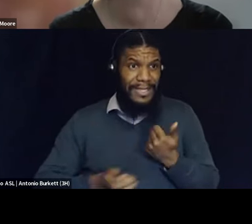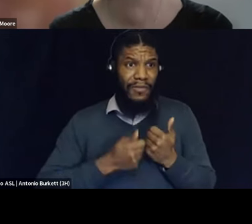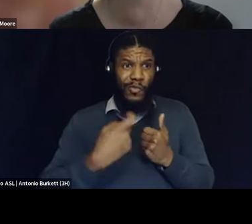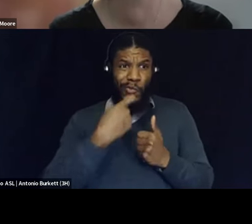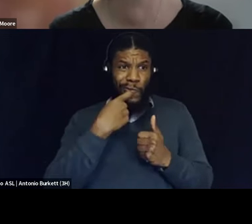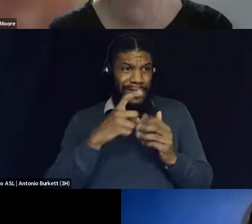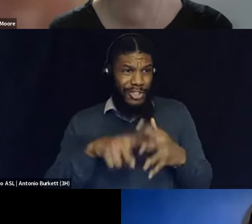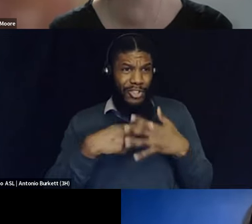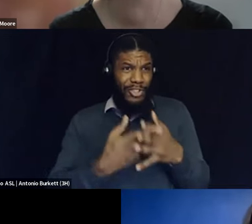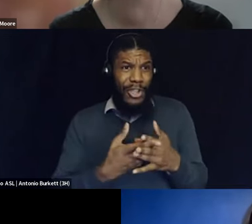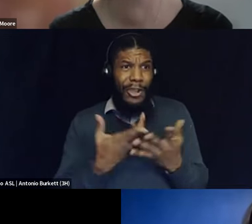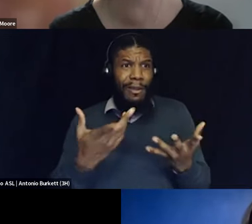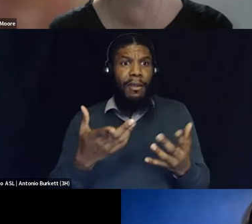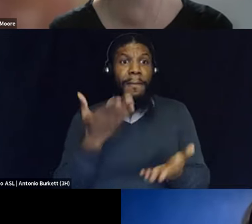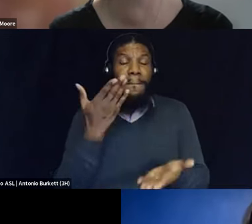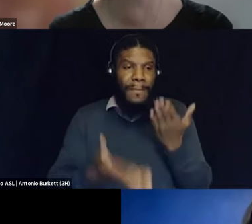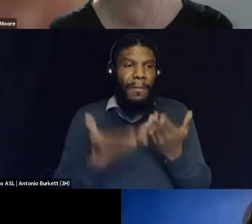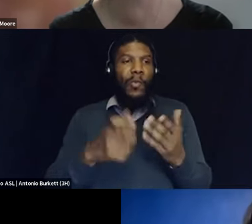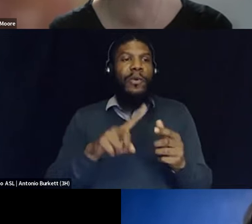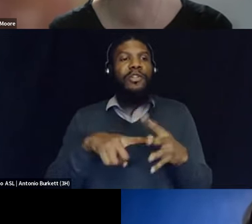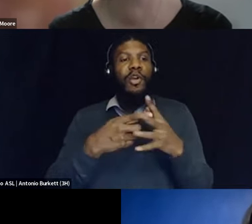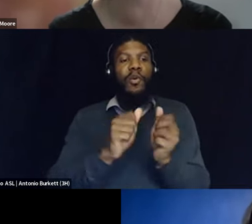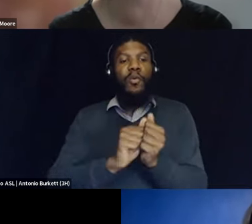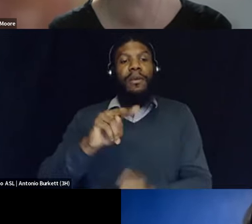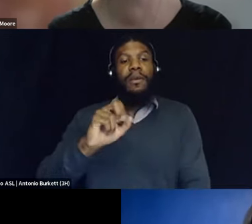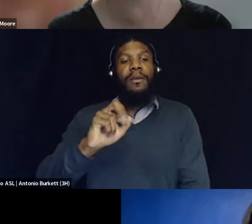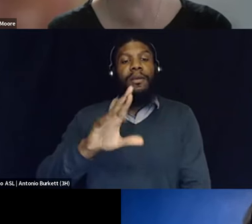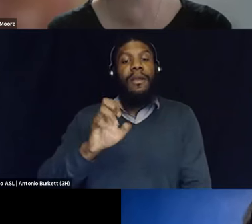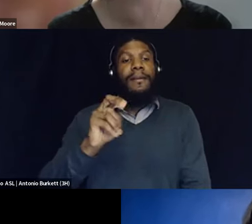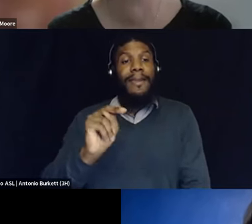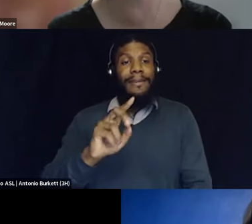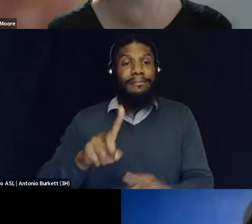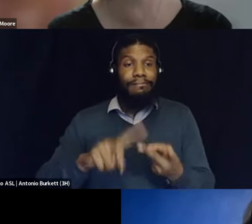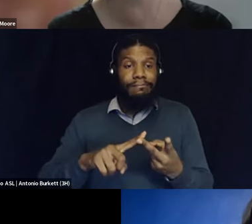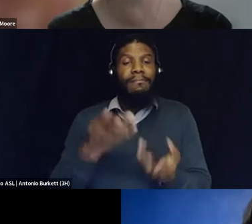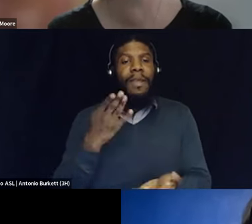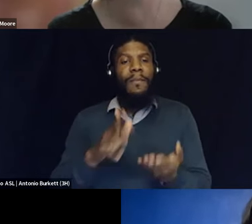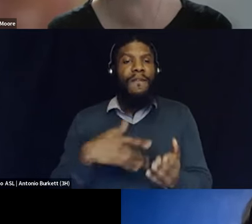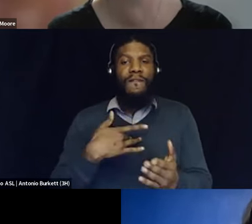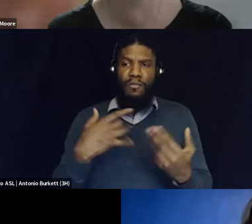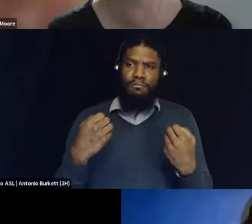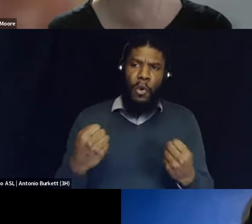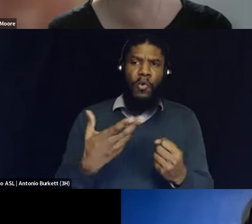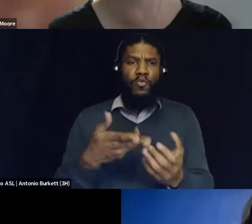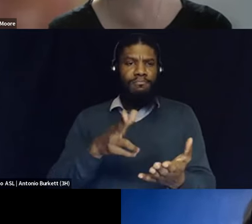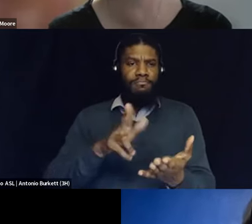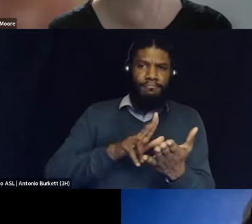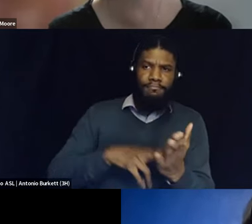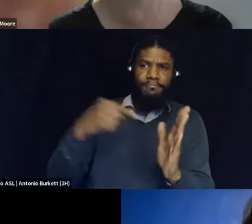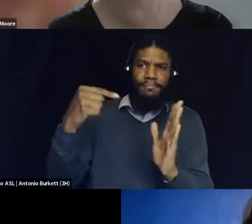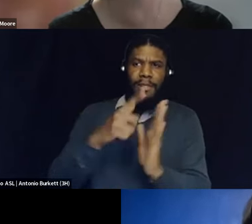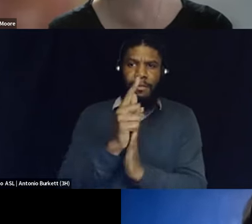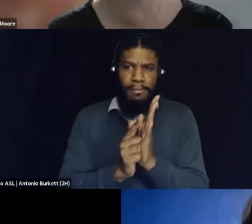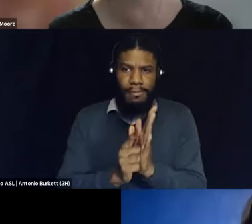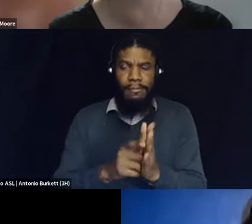maybe you want to look at narcan are you feeling big and bold maybe you want to sign on to this legislation maybe you want to